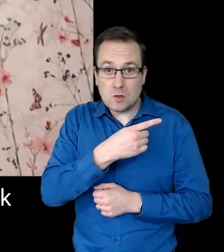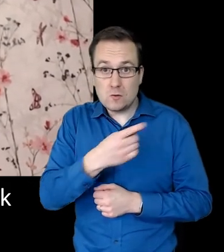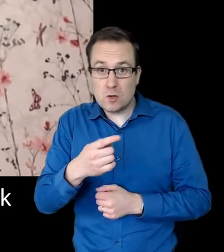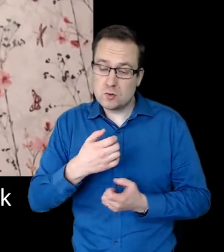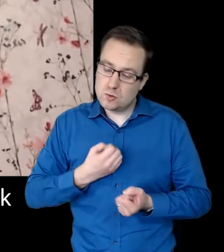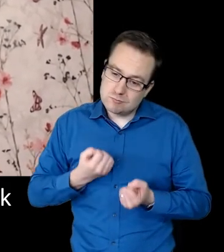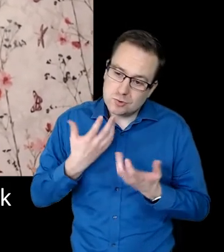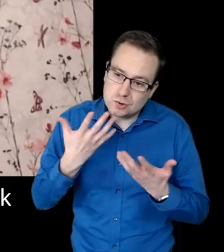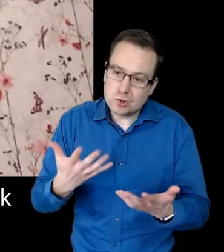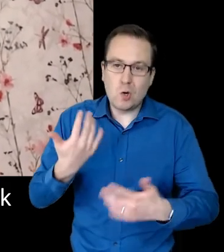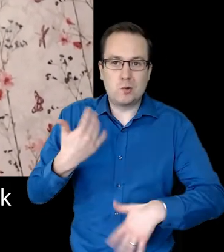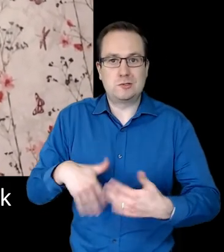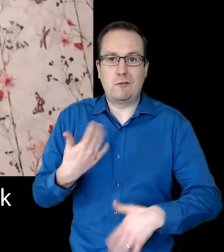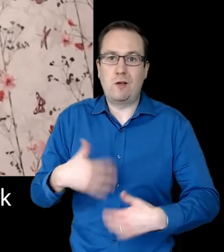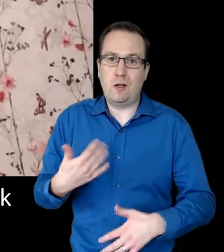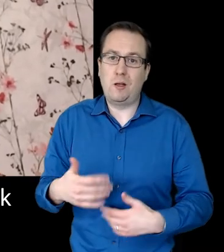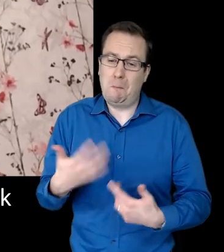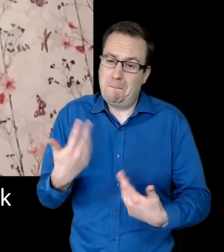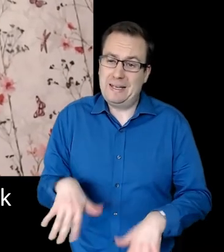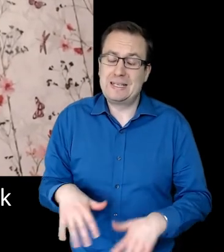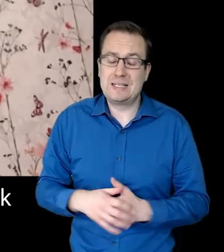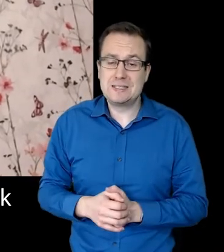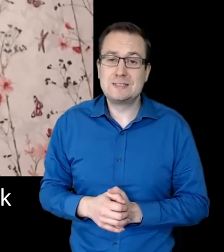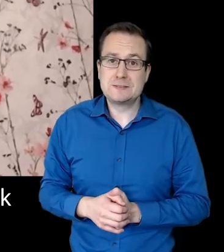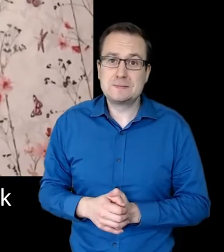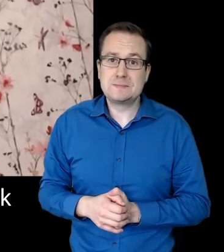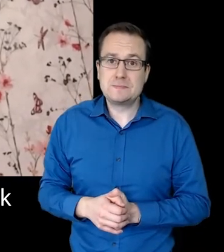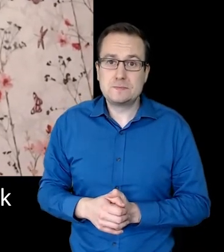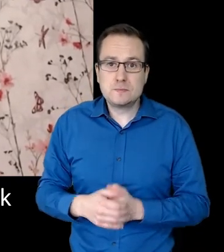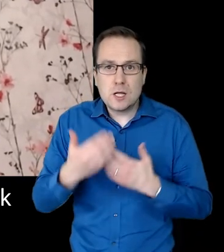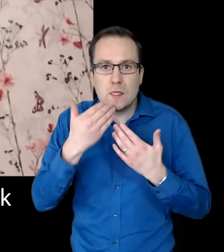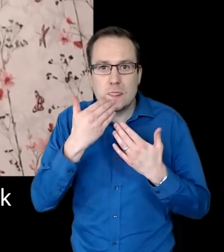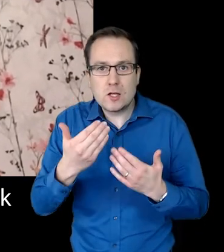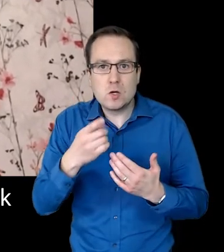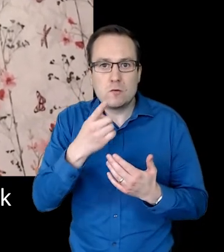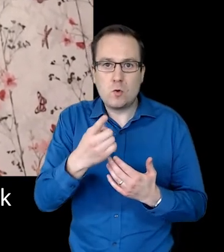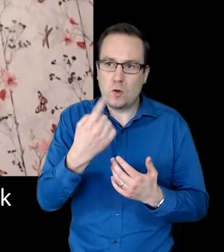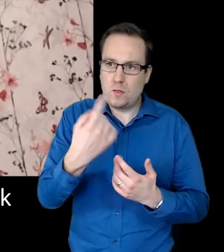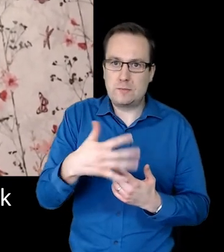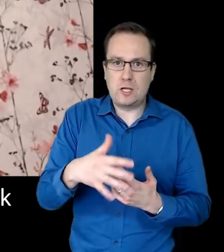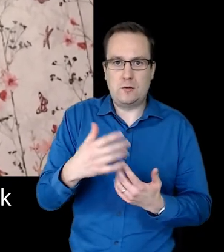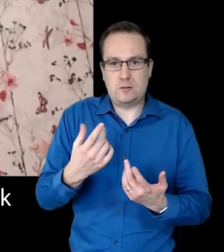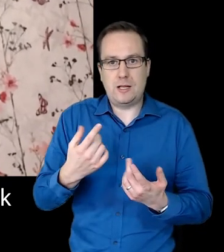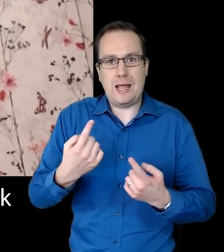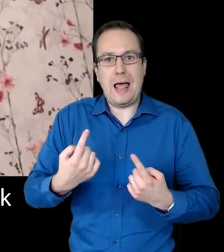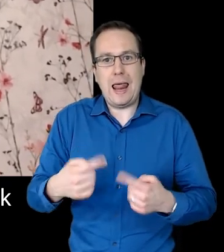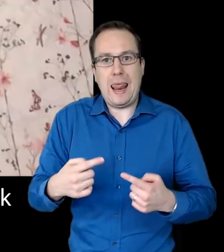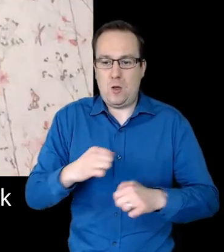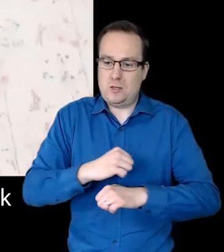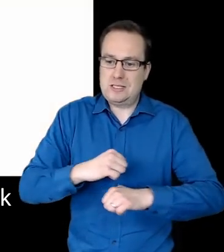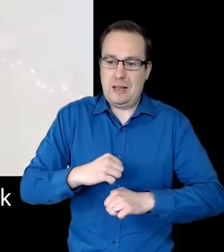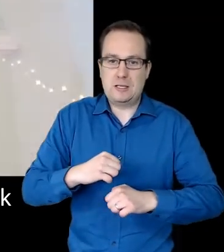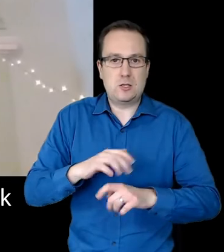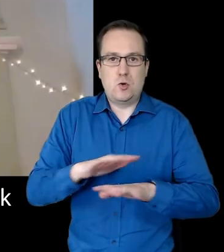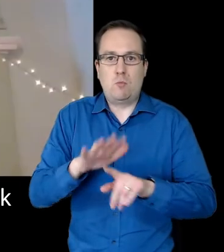scars. Thank you to the ones who hold space. No pressure.